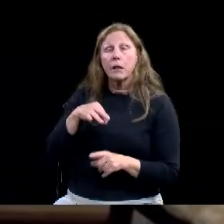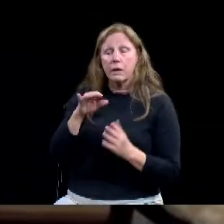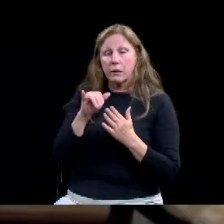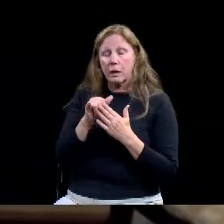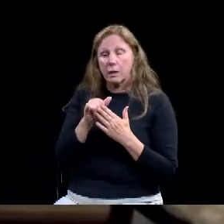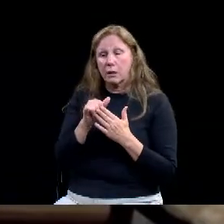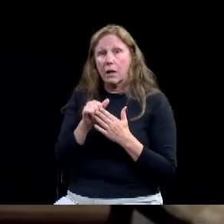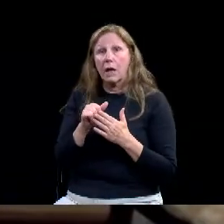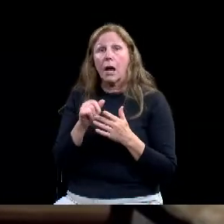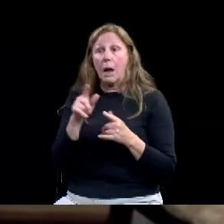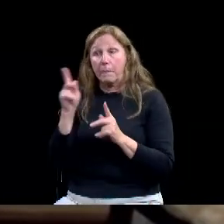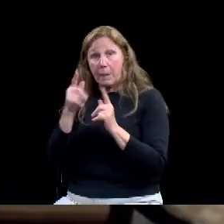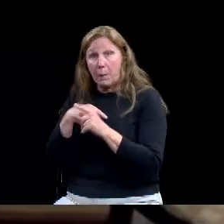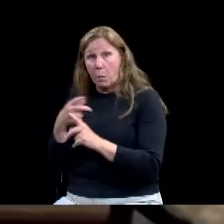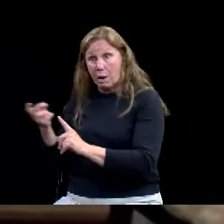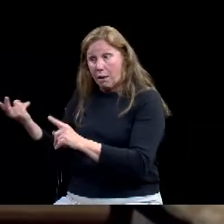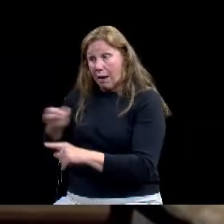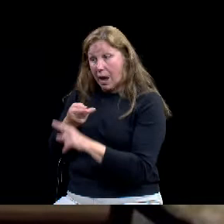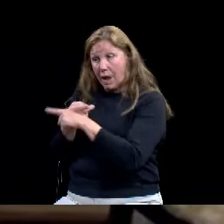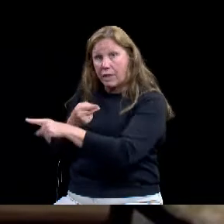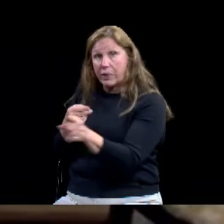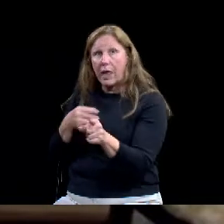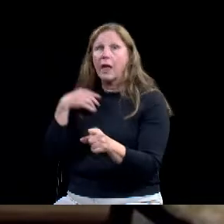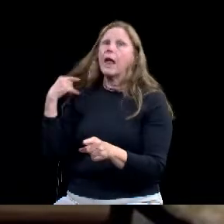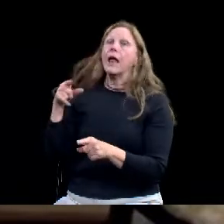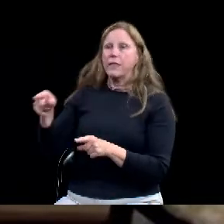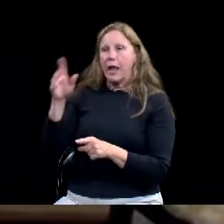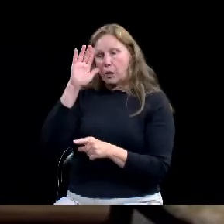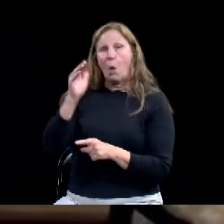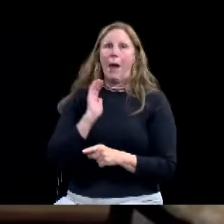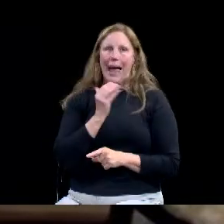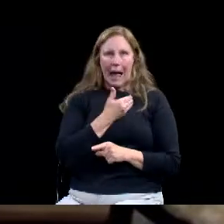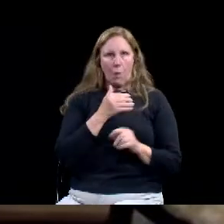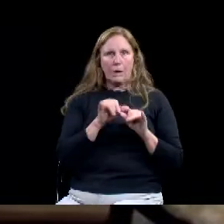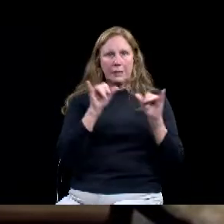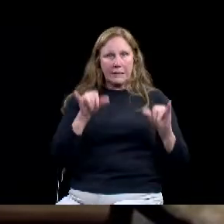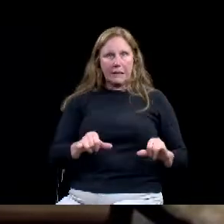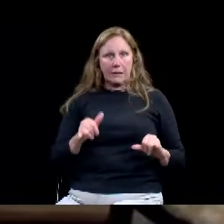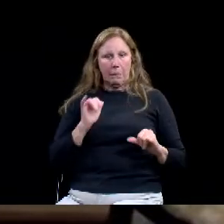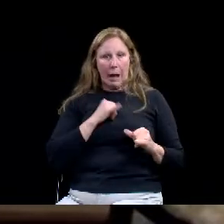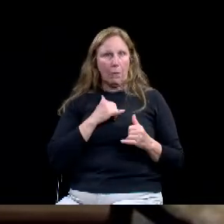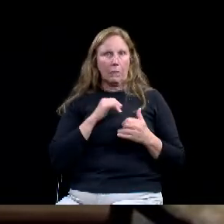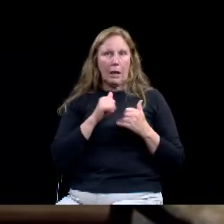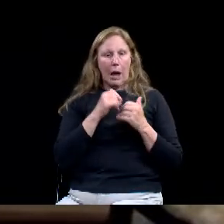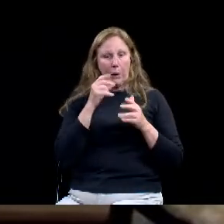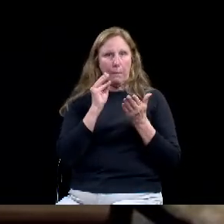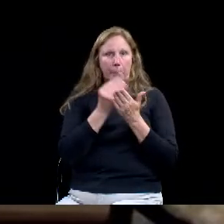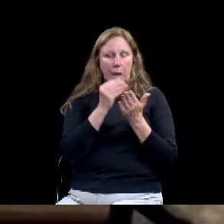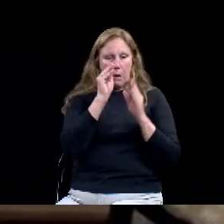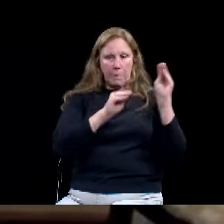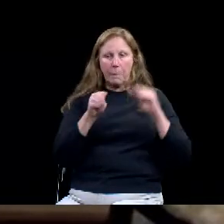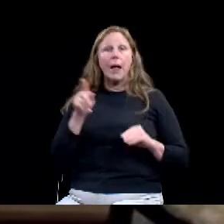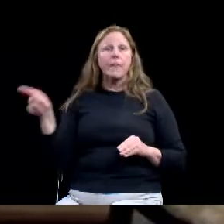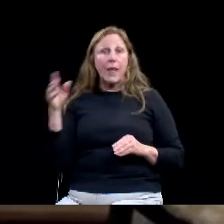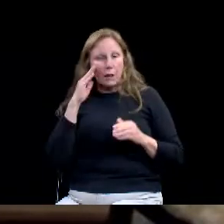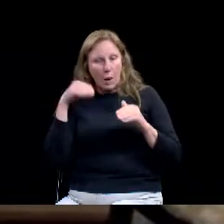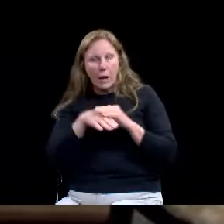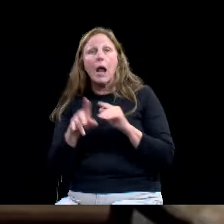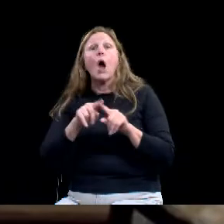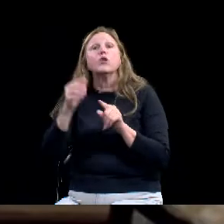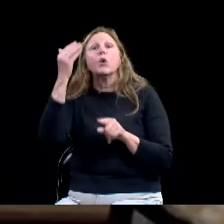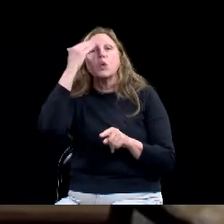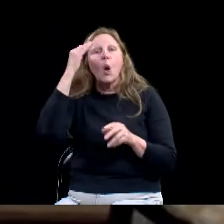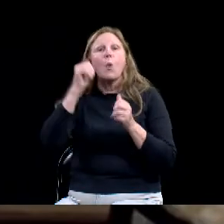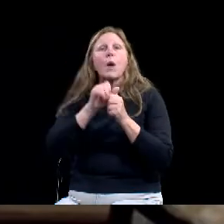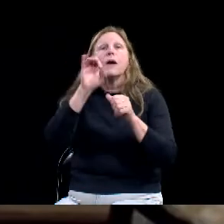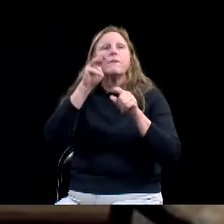can get in there. And they're also really familiar with the FEMA process. It's very, um, complicated and time consuming. And because